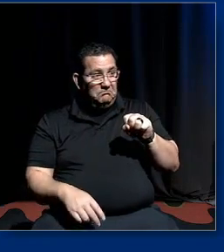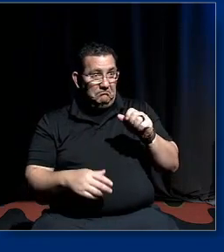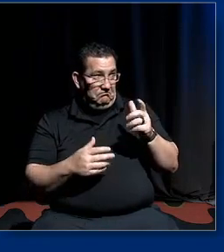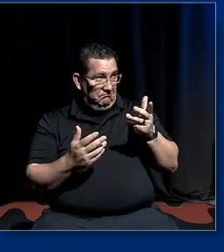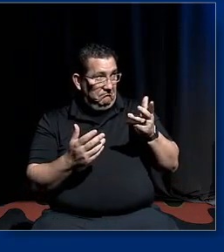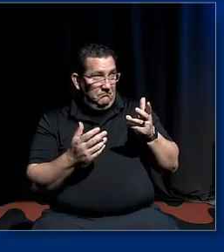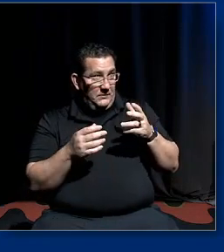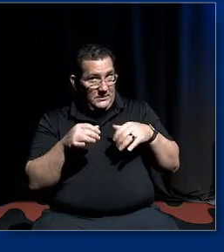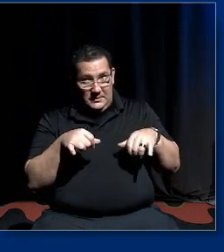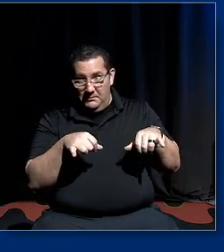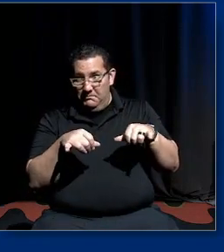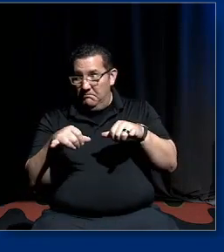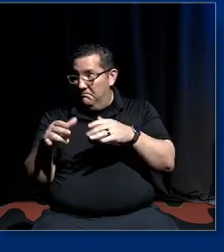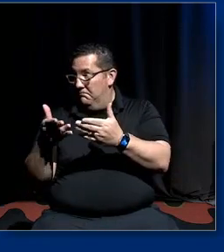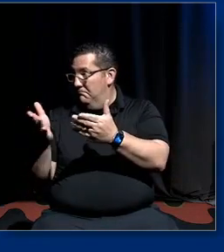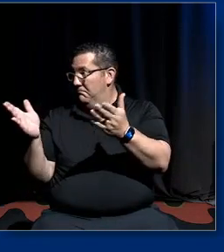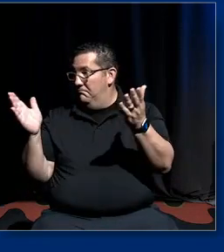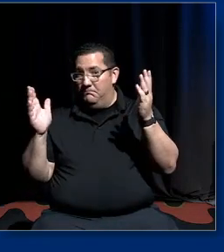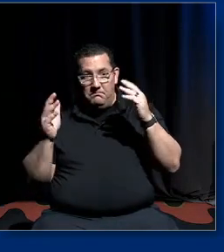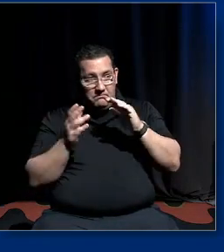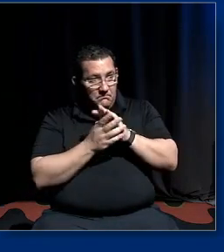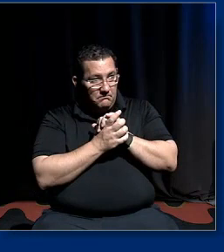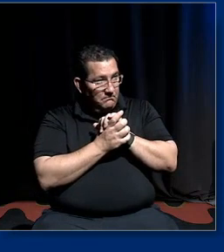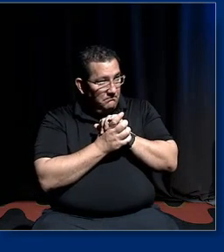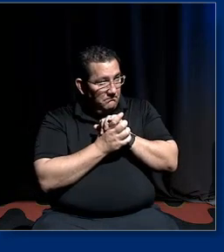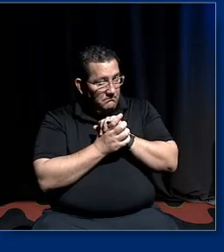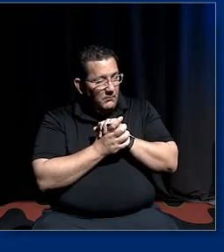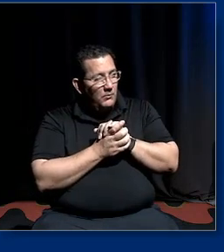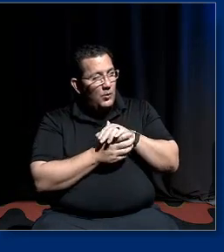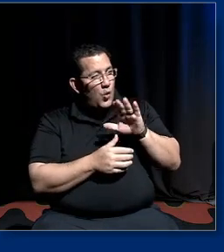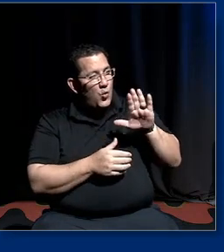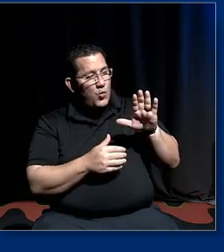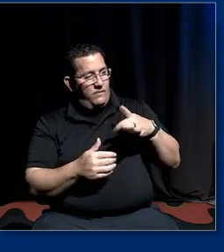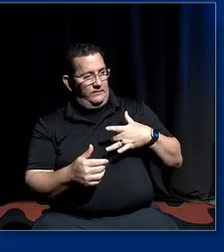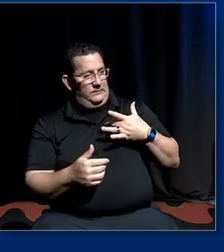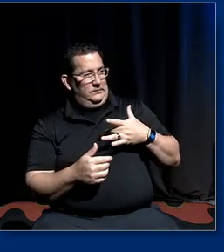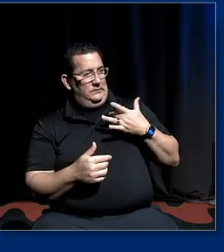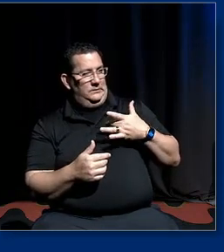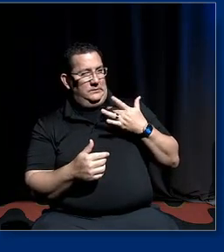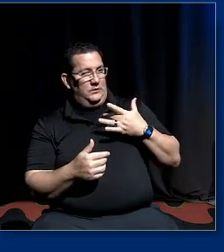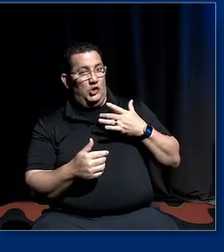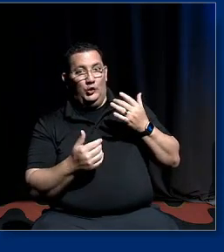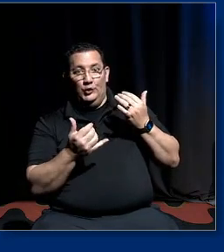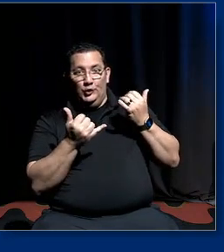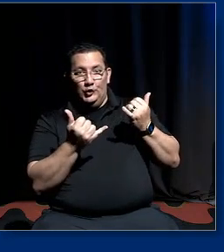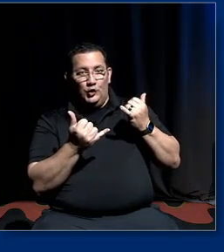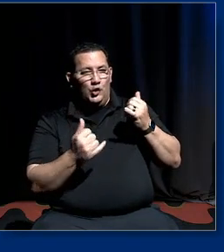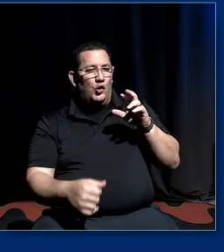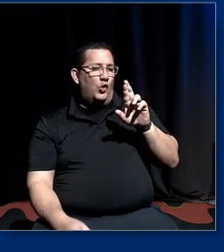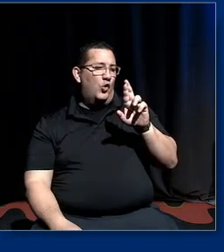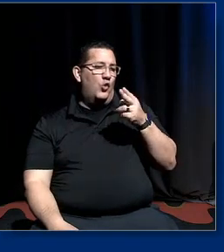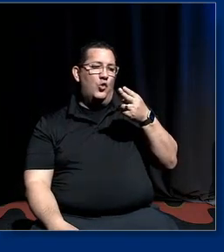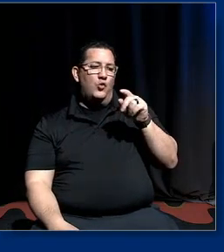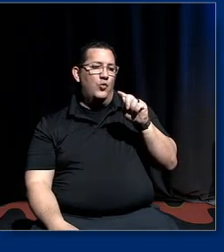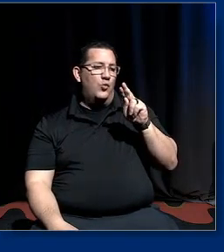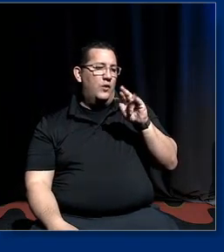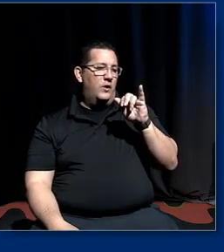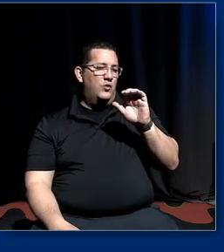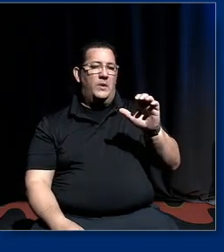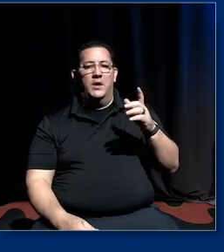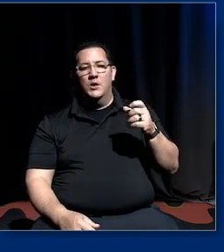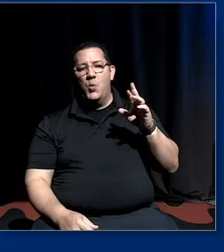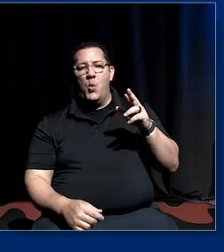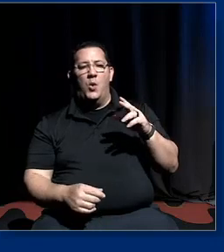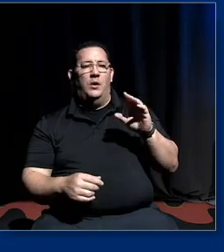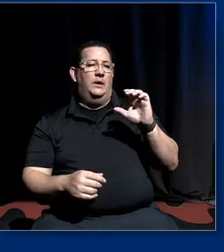probably in this room what has been your reactions to the current rhetoric and divisiveness surrounding